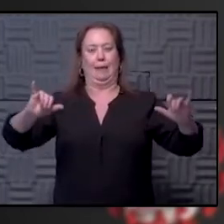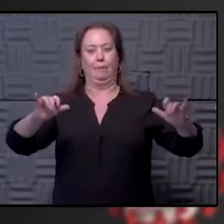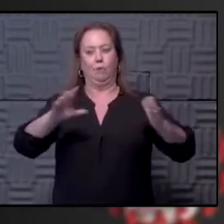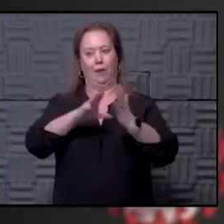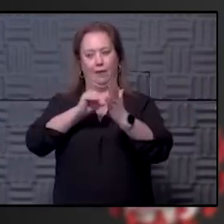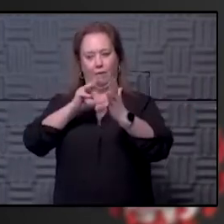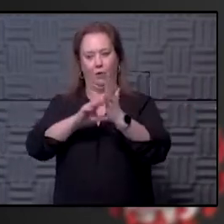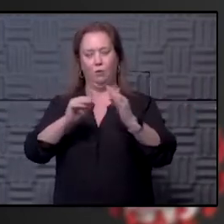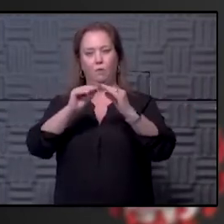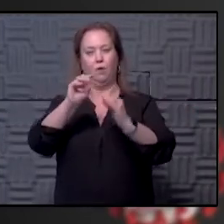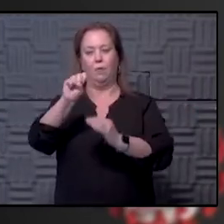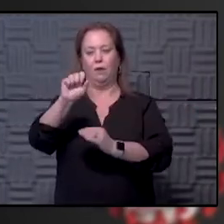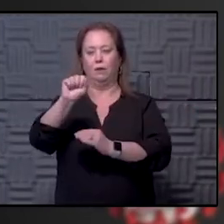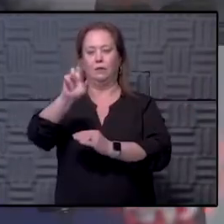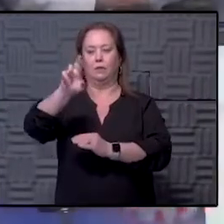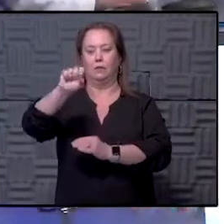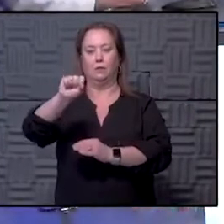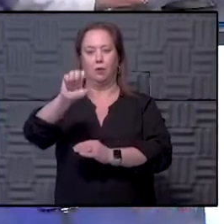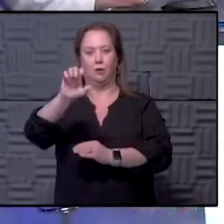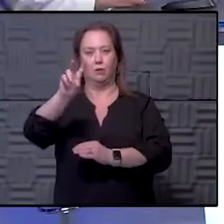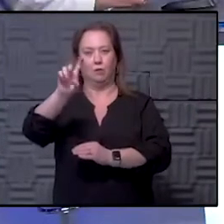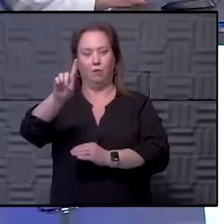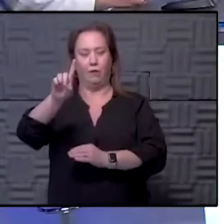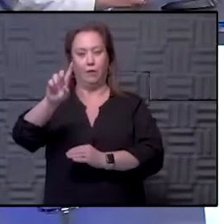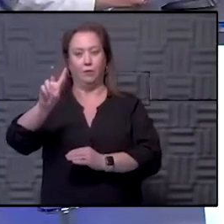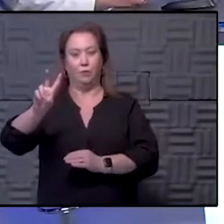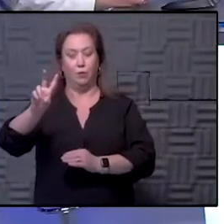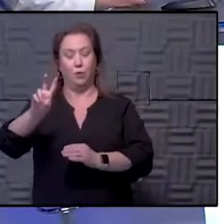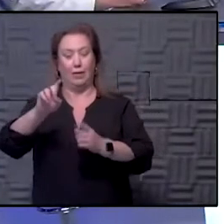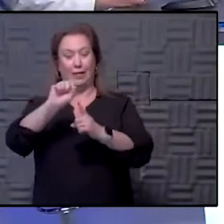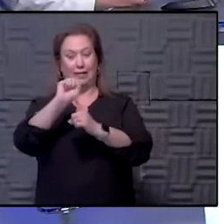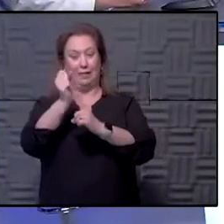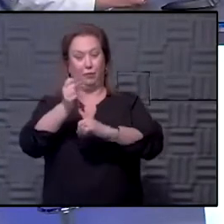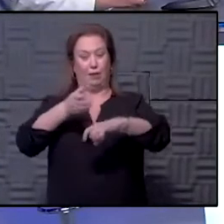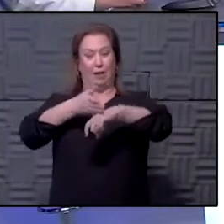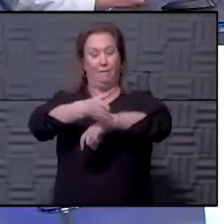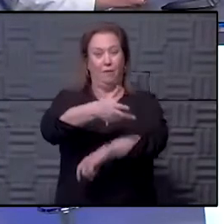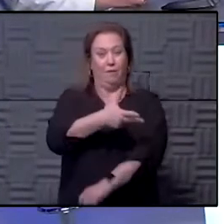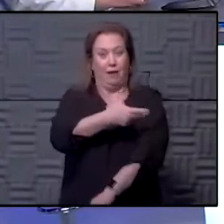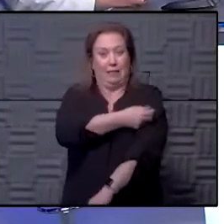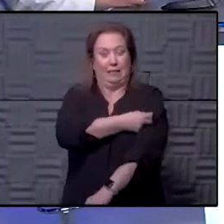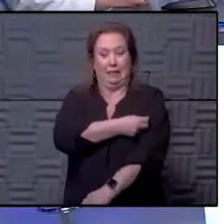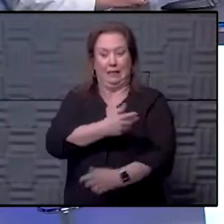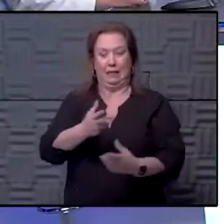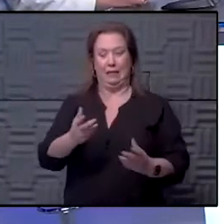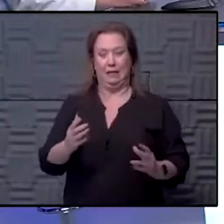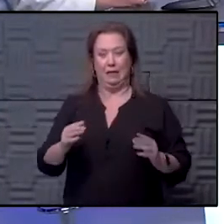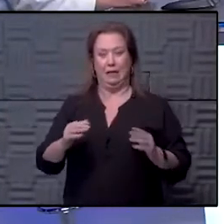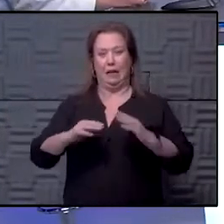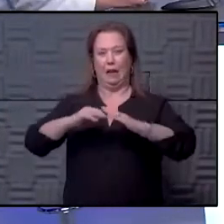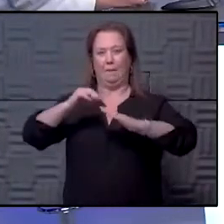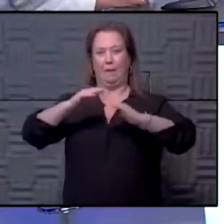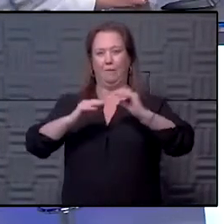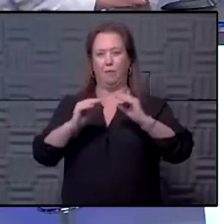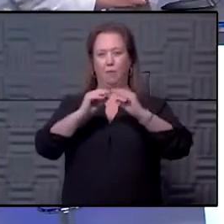learned a lot more about SARS-CoV-2. Now we're learning about the situation that can occur after vaccination. I'm probably more comfortable, but am I comfortable?